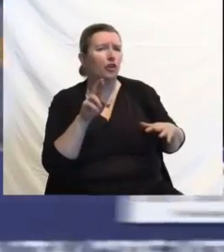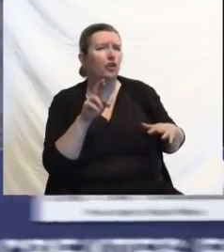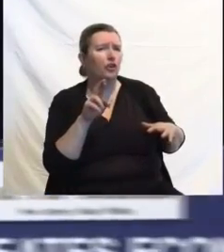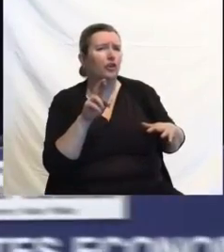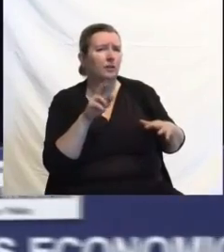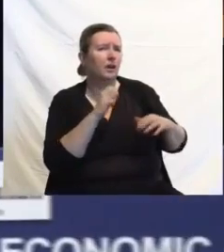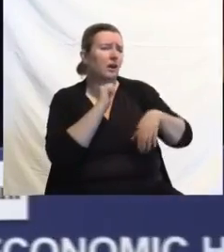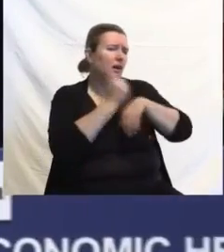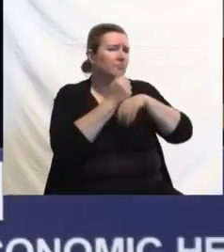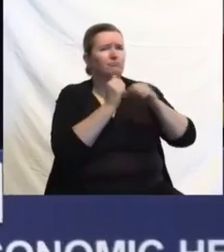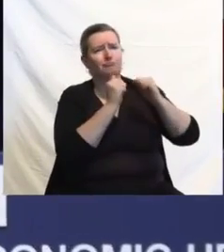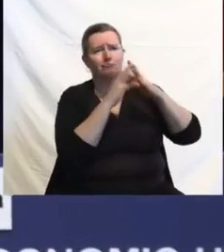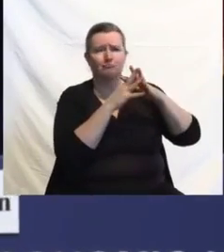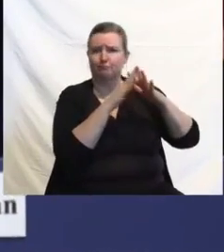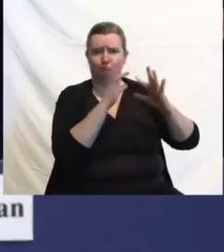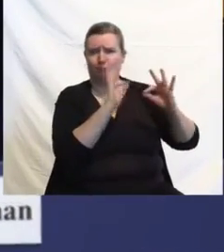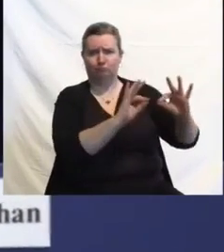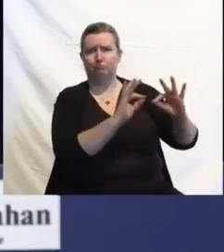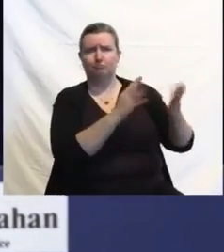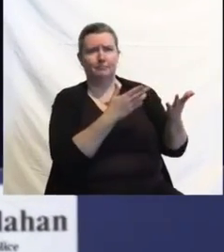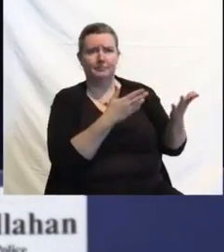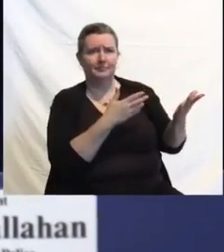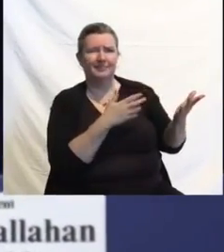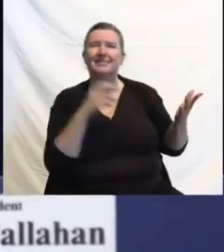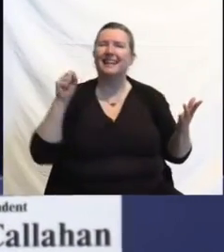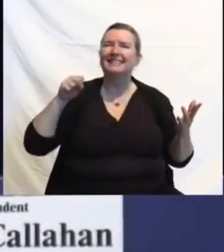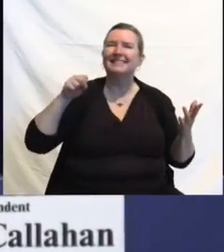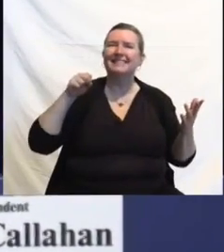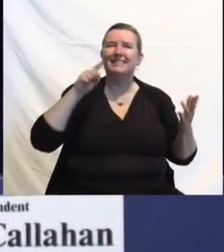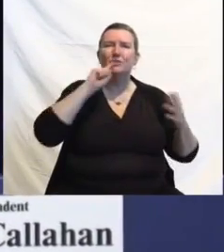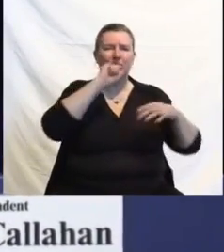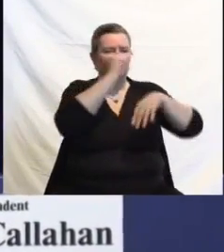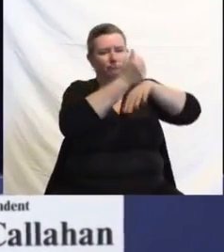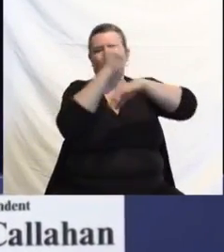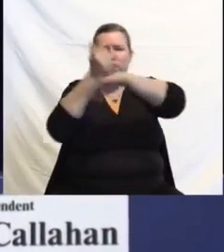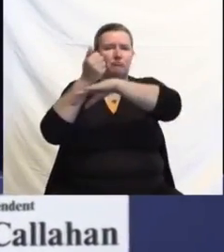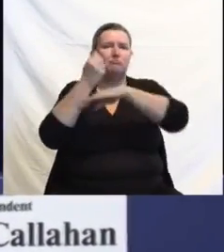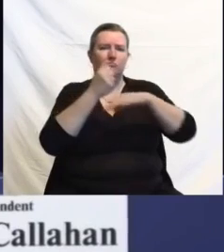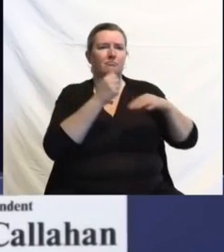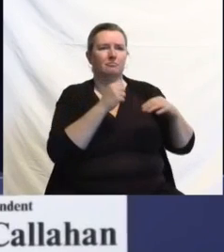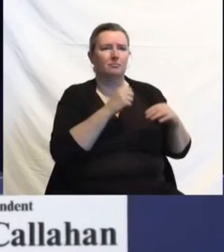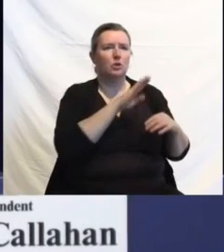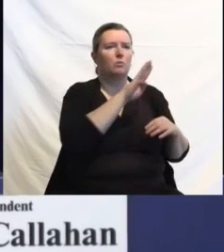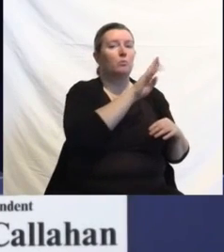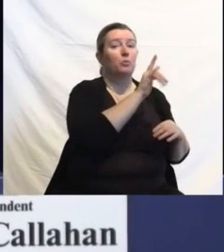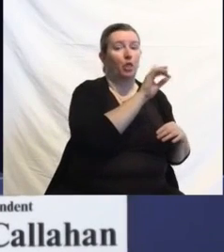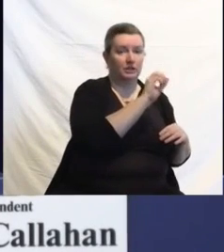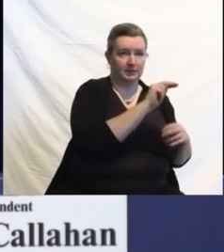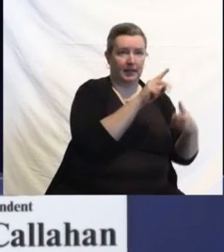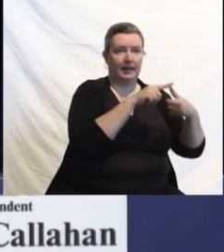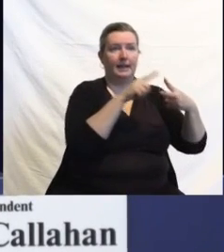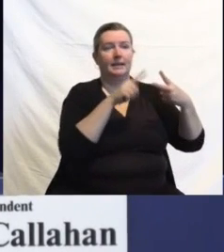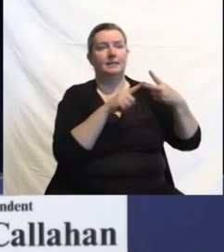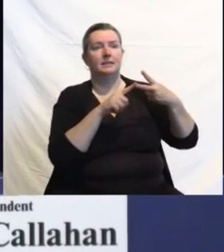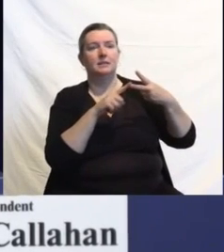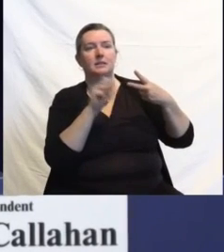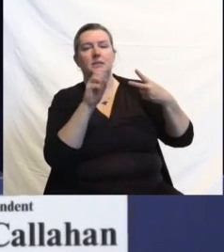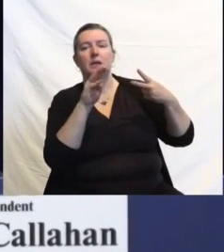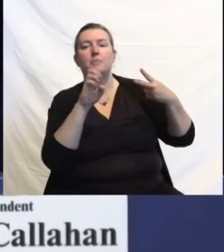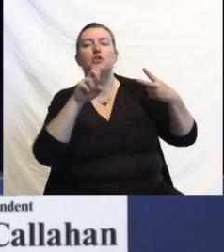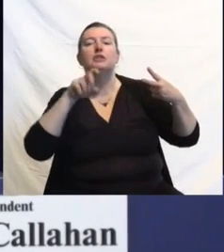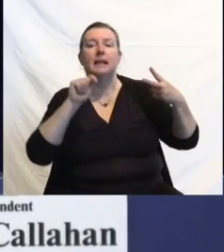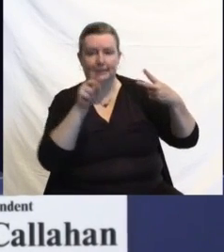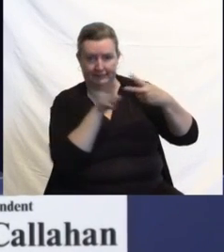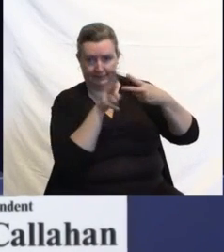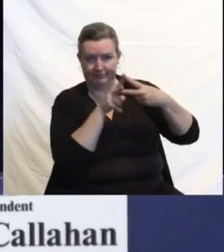sites that are going to be opening up, one is in Burlington County, one is in Somerset County. We're working through those lease agreements right